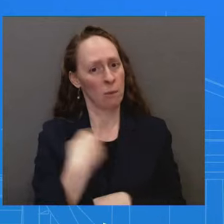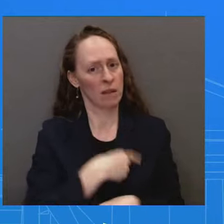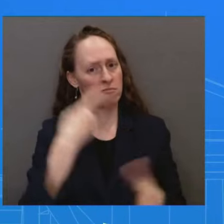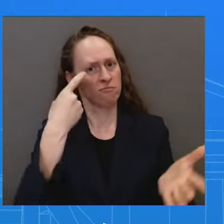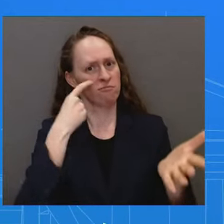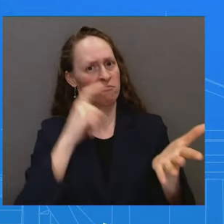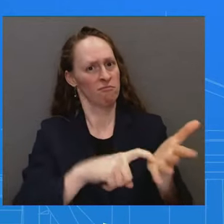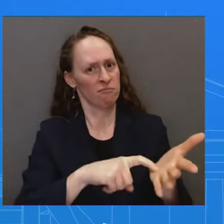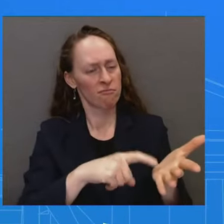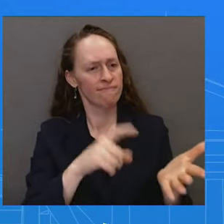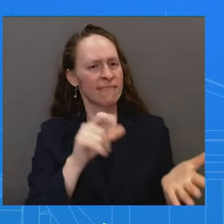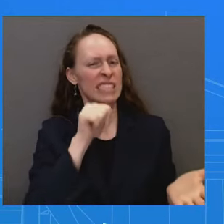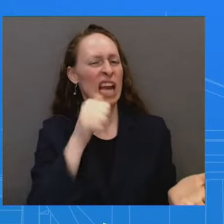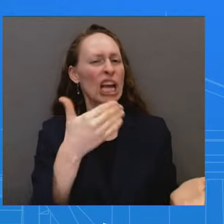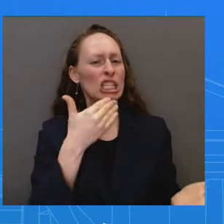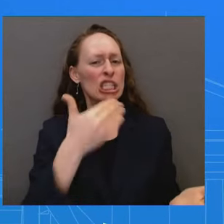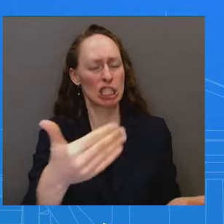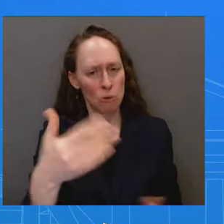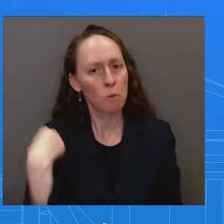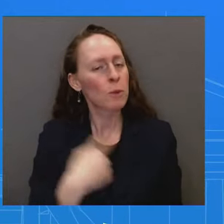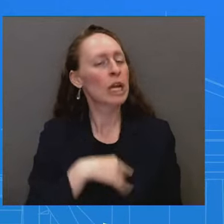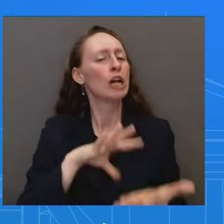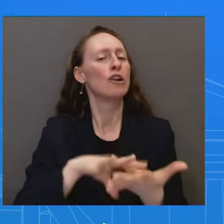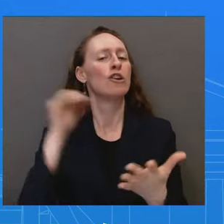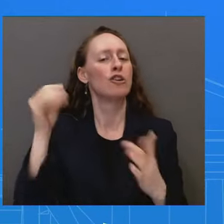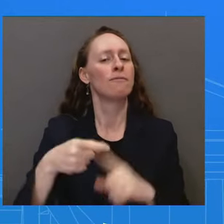again. We got to go around here.